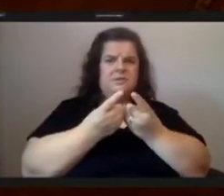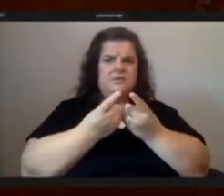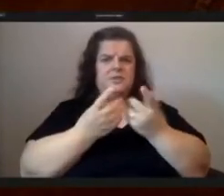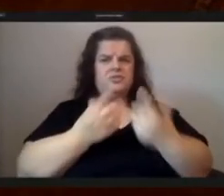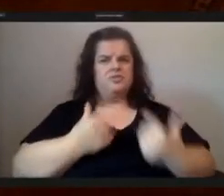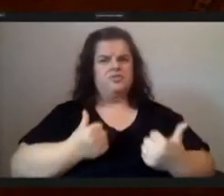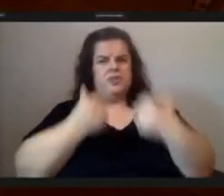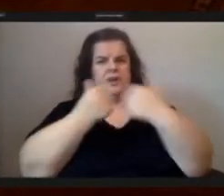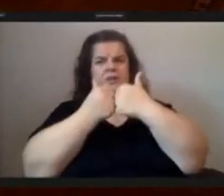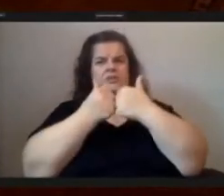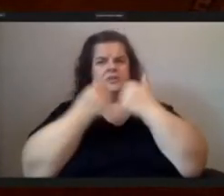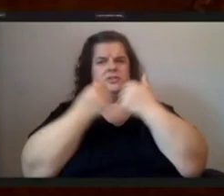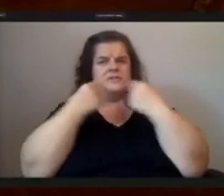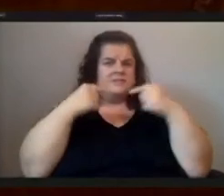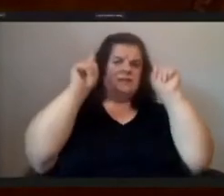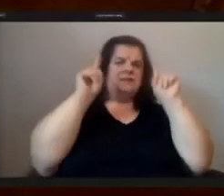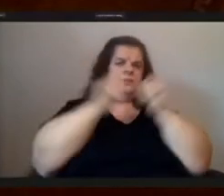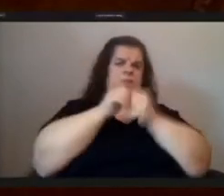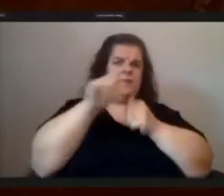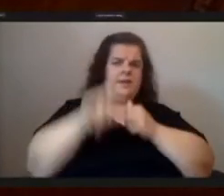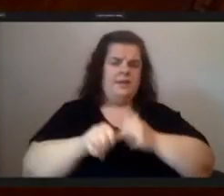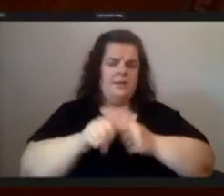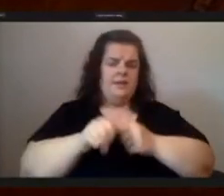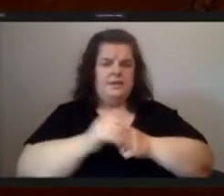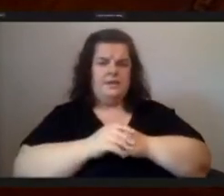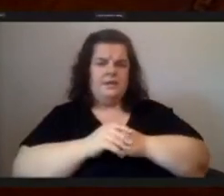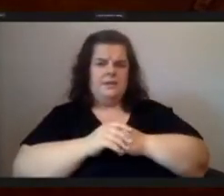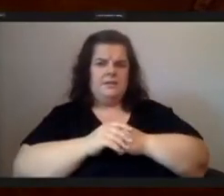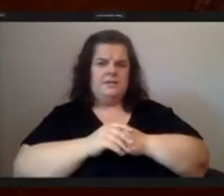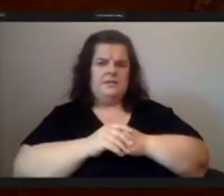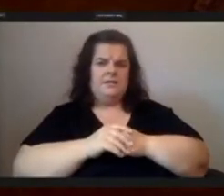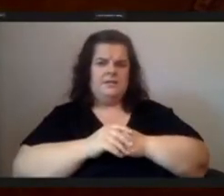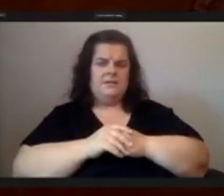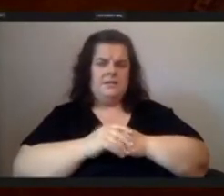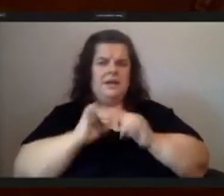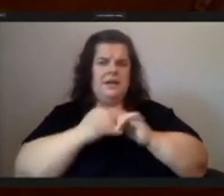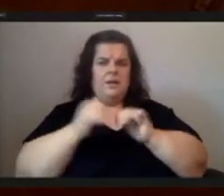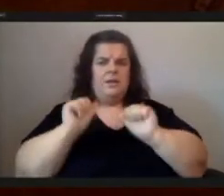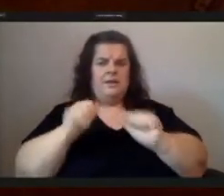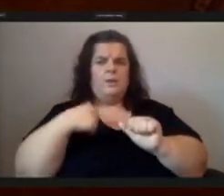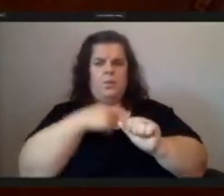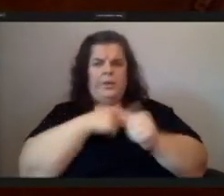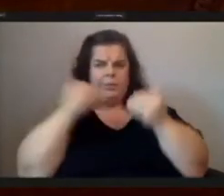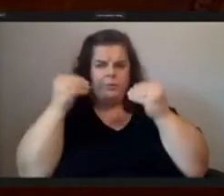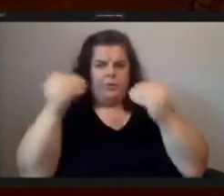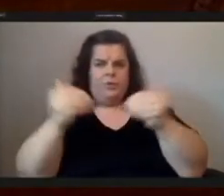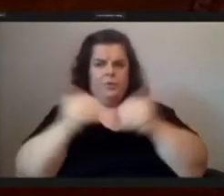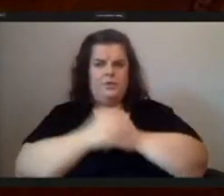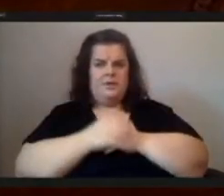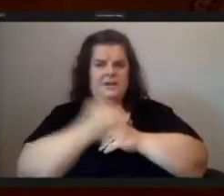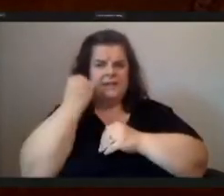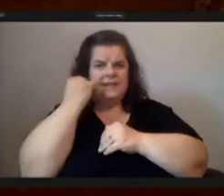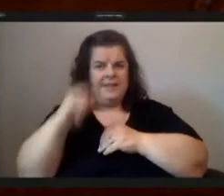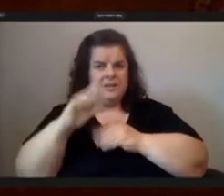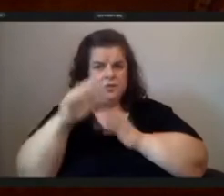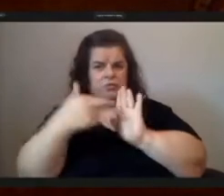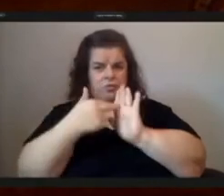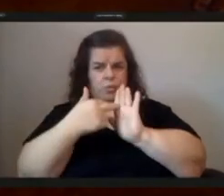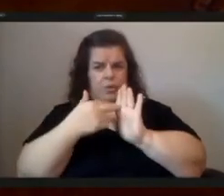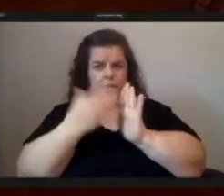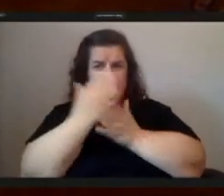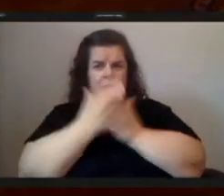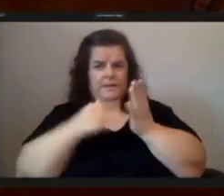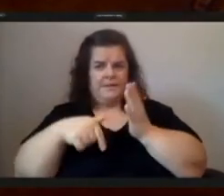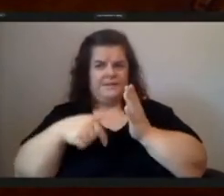success successes of that um and how we would do that moving forward and if that's even a role in this because i'm hearing a lot of